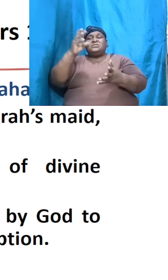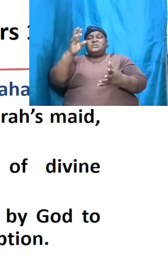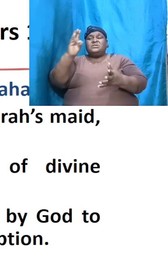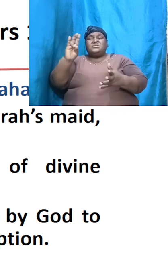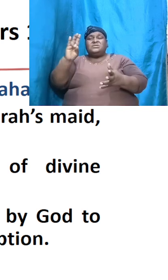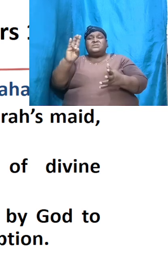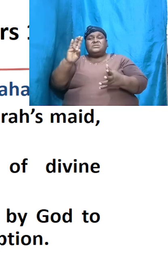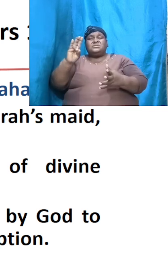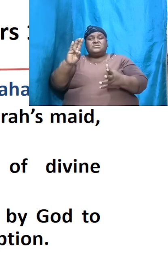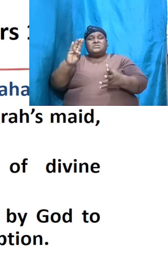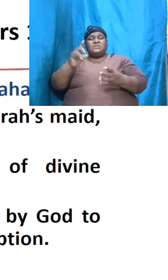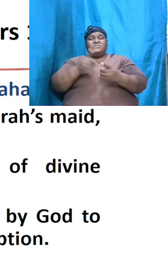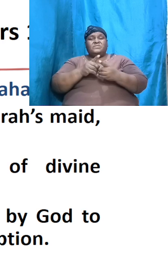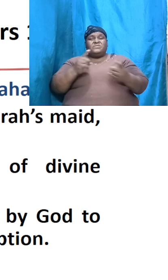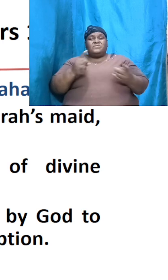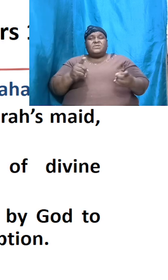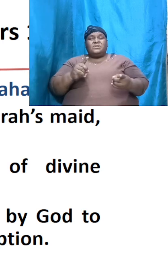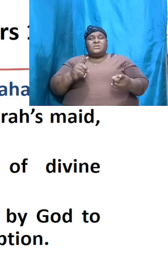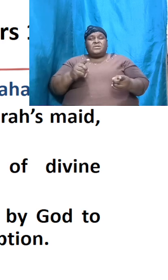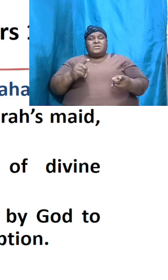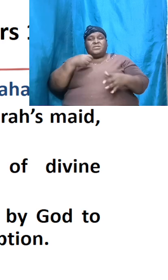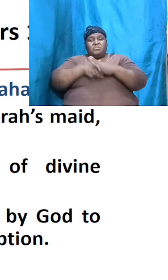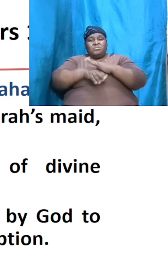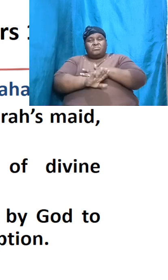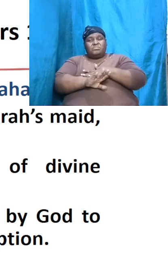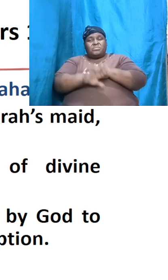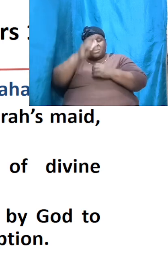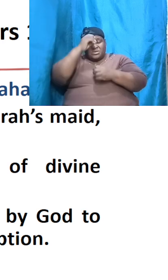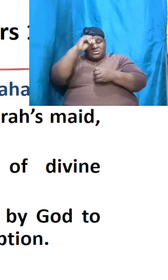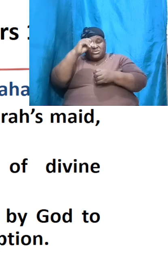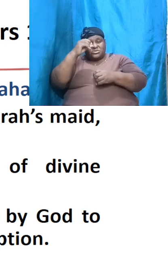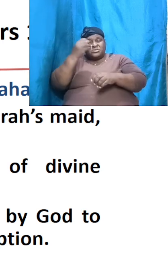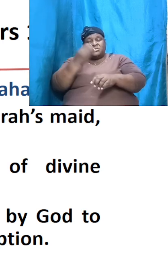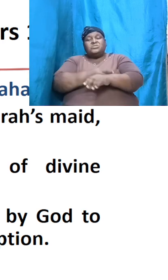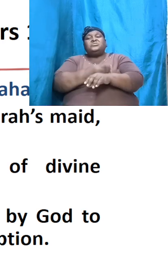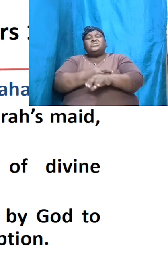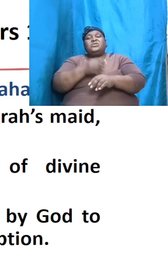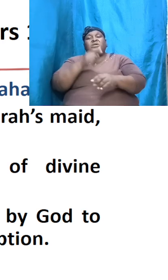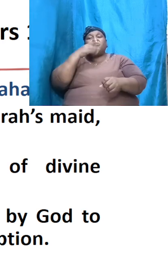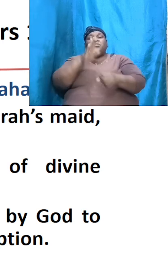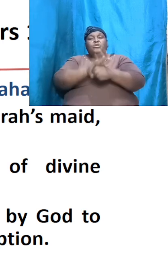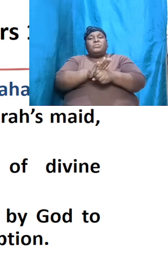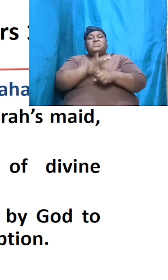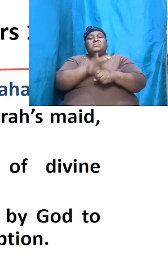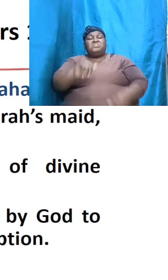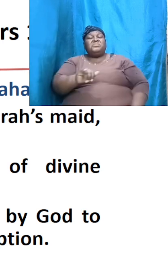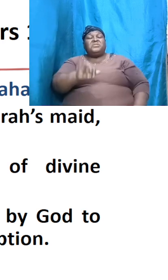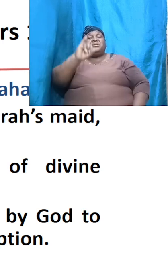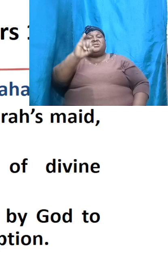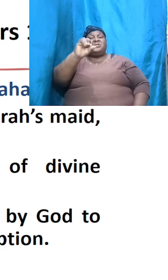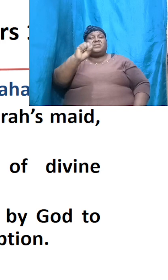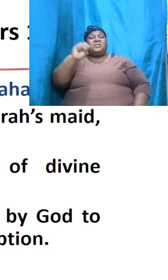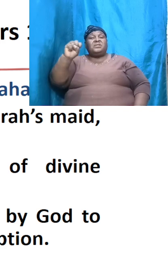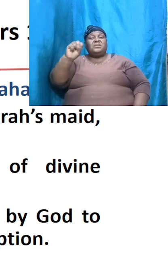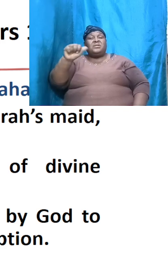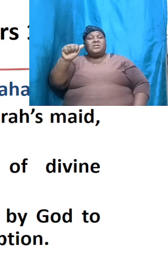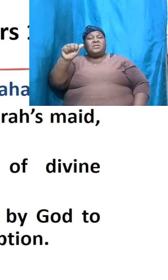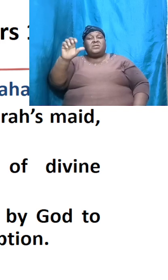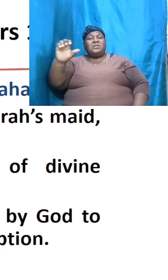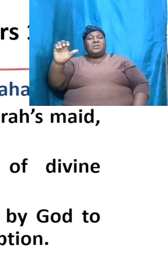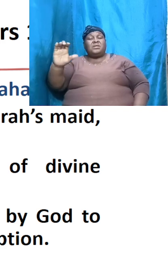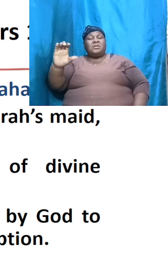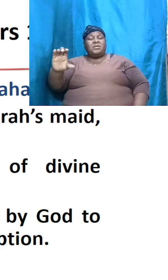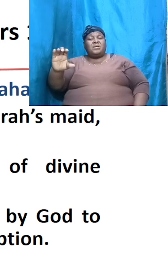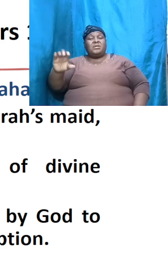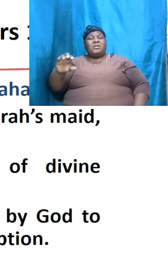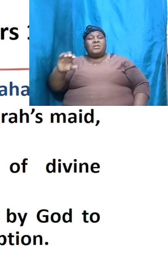birth of the son of promise and that was Isaac Isaac noticed some things about Isaac